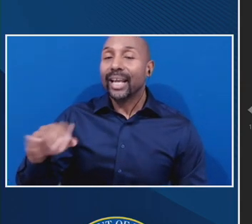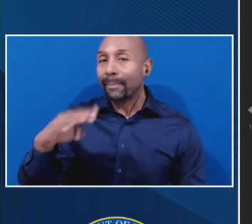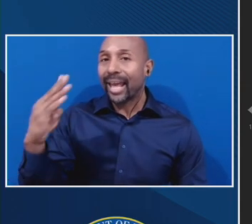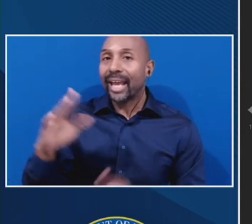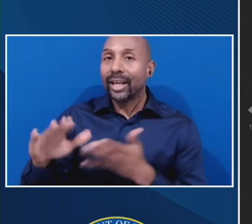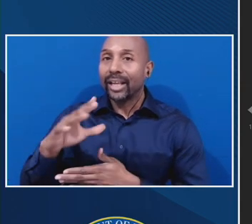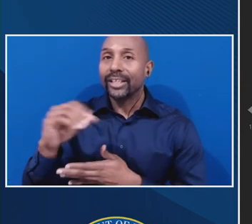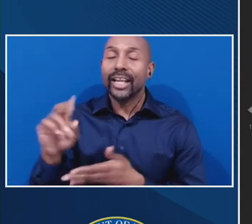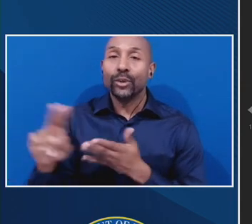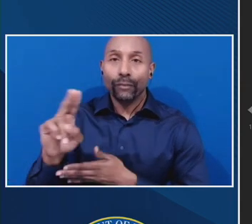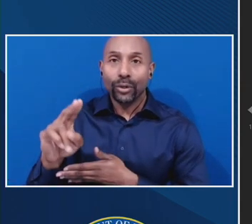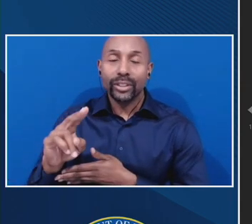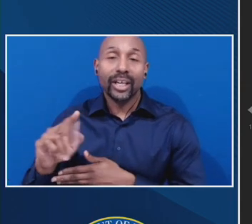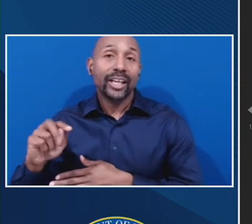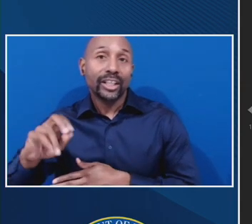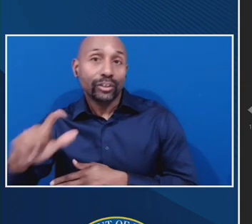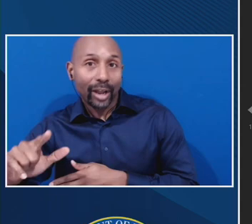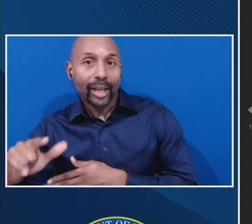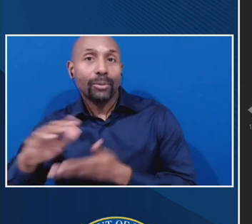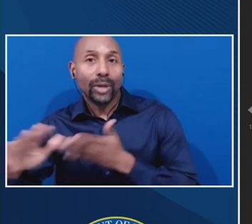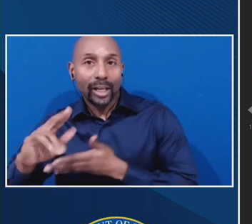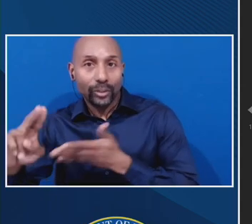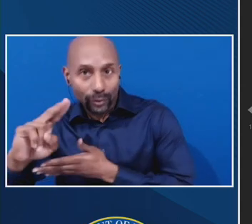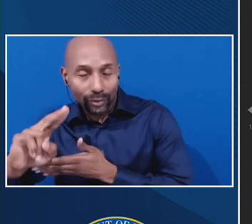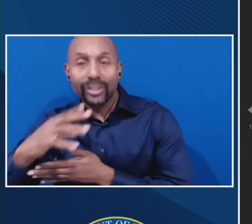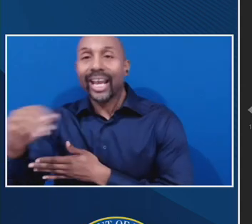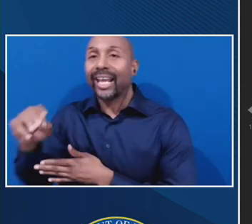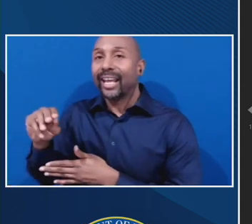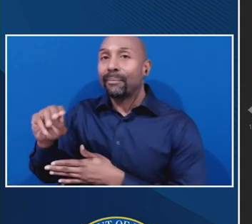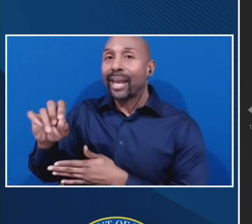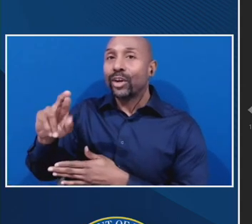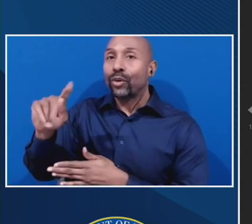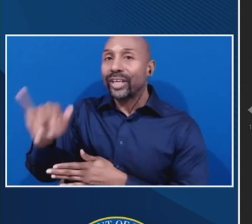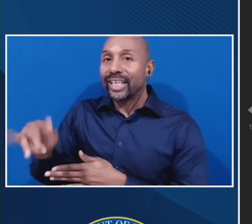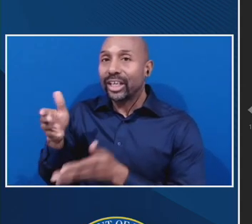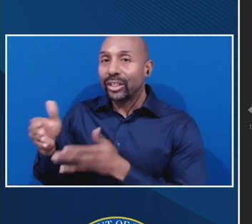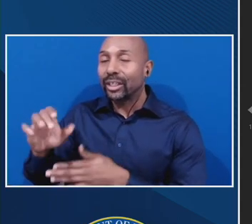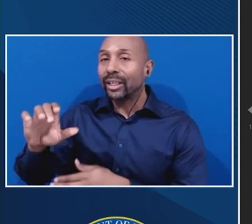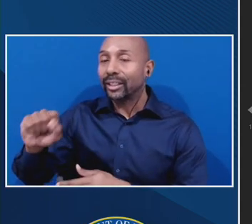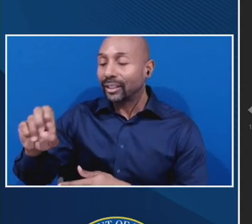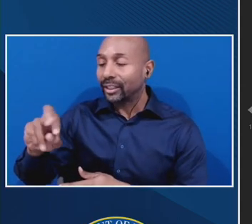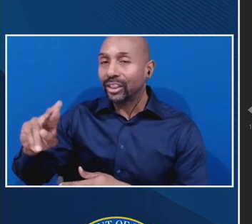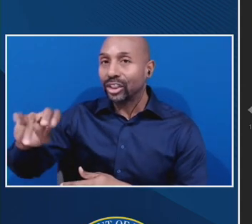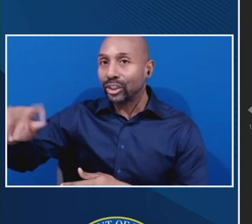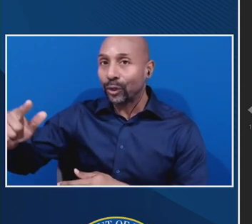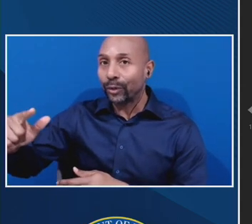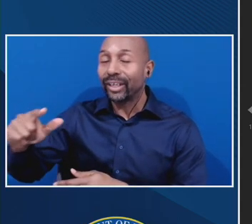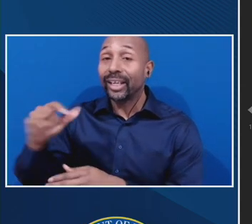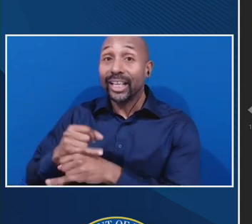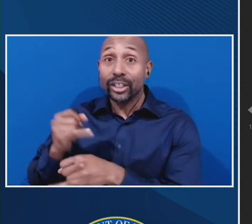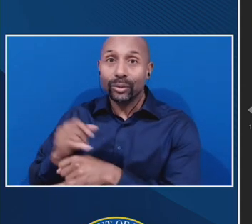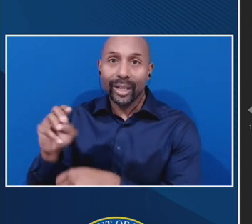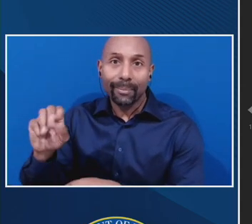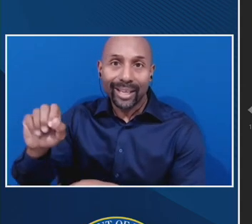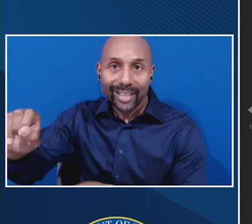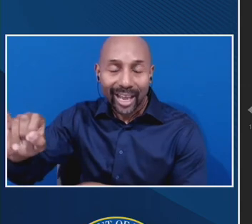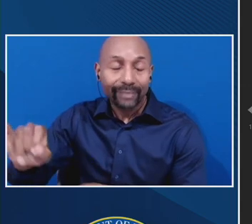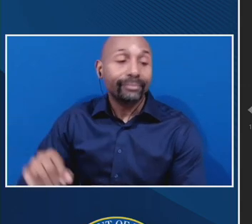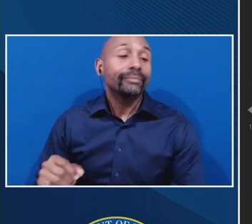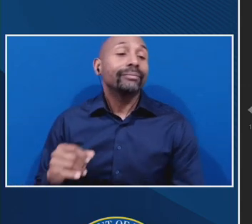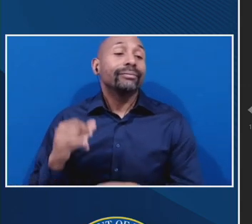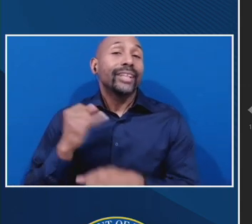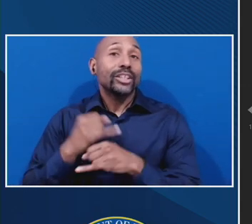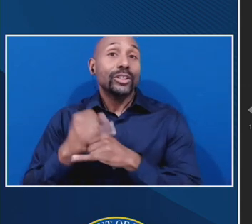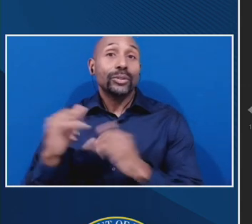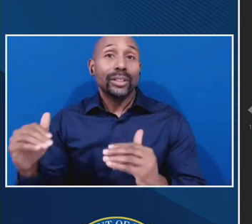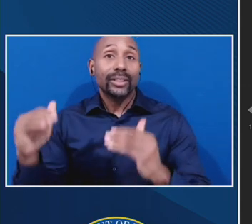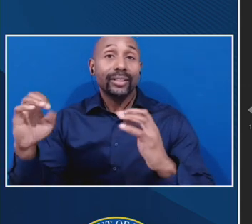Tribal Colleges and Universities, and Minority-Serving Institutions, Institutions of Higher Education, eligible to receive federal